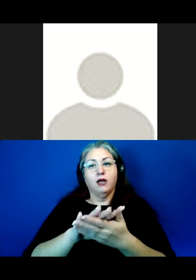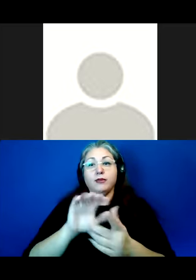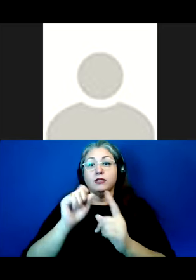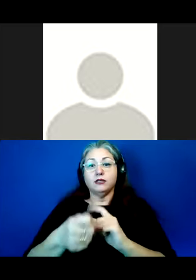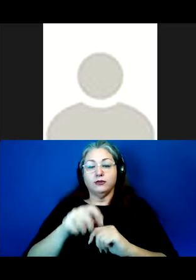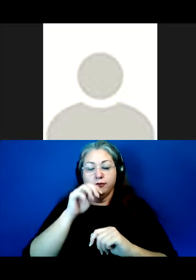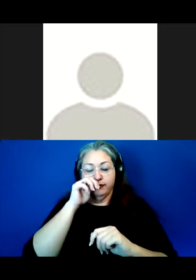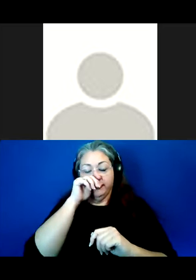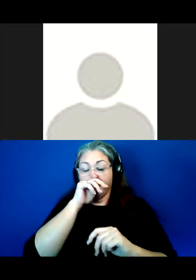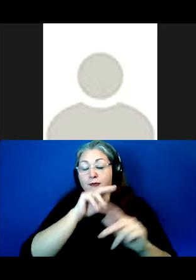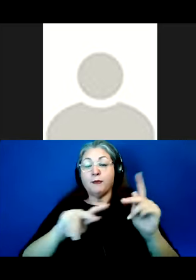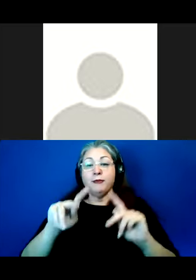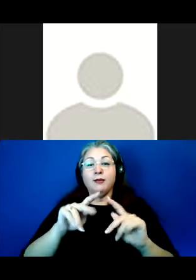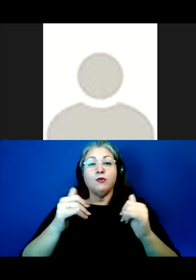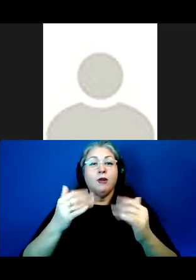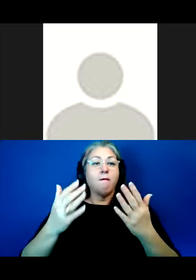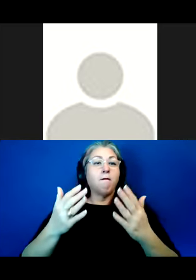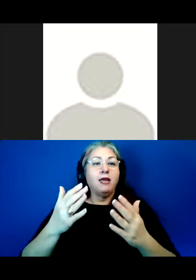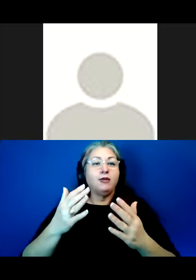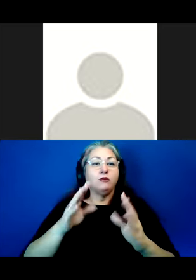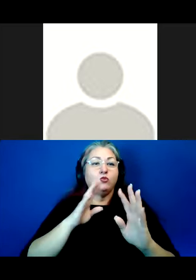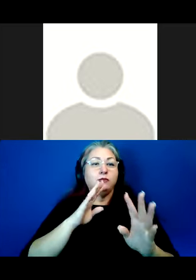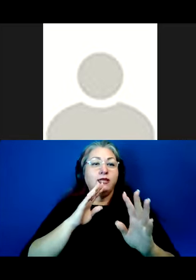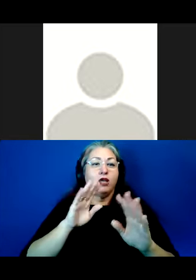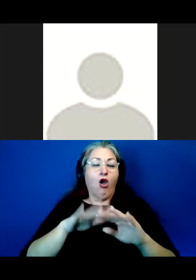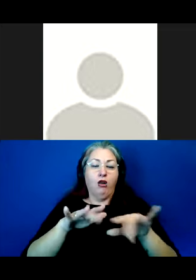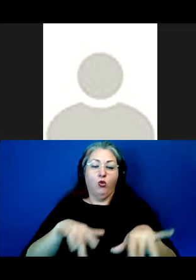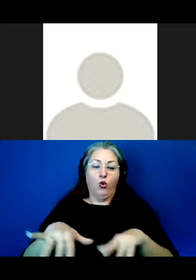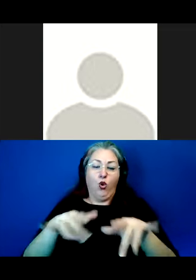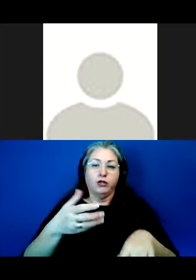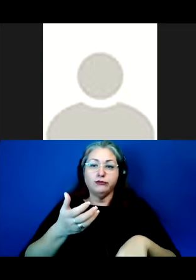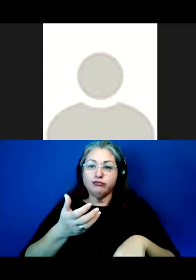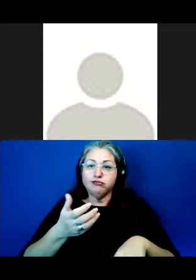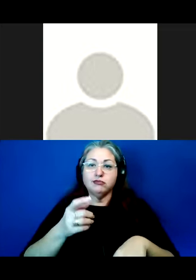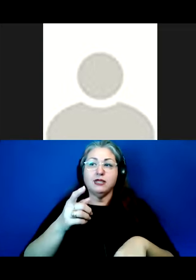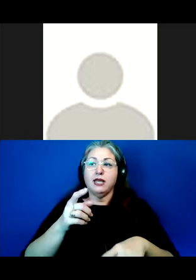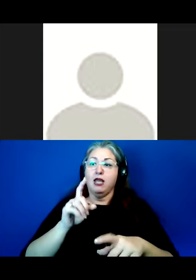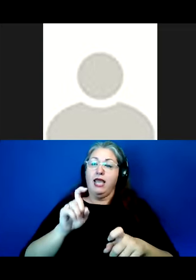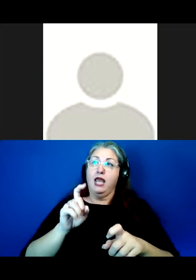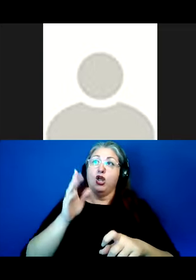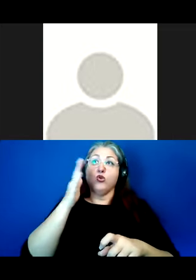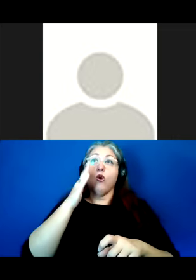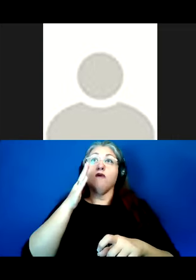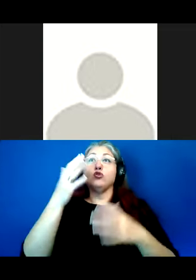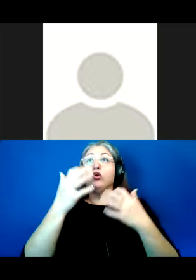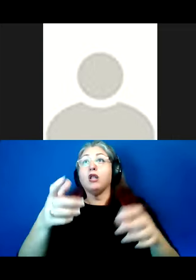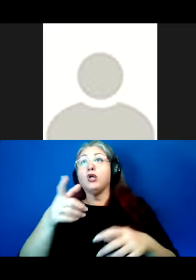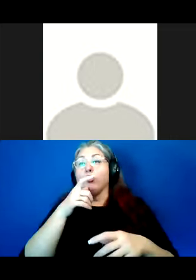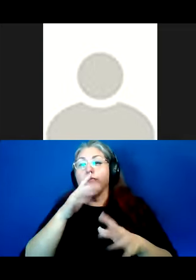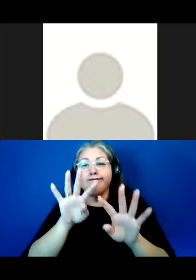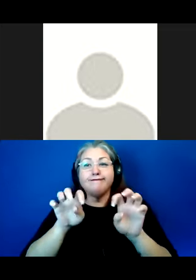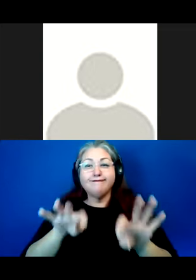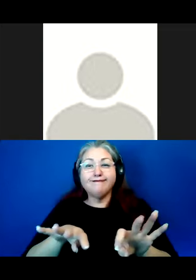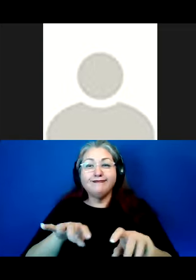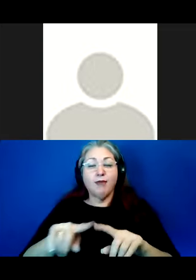where people in the moment might literally be speaking to a recording device and cannot fully know who their future audience will be, but like